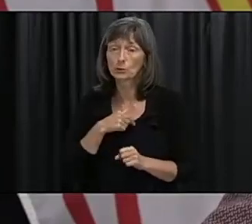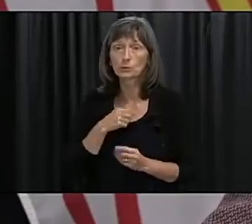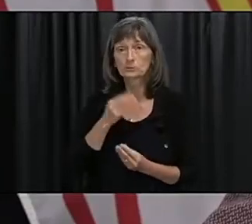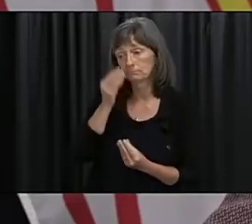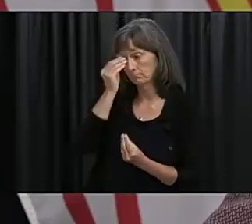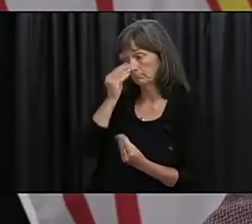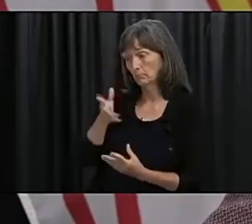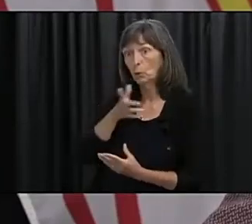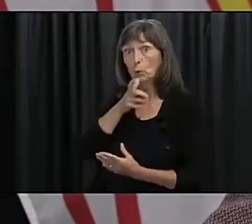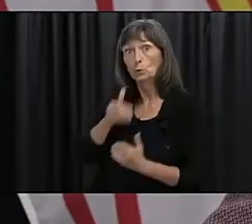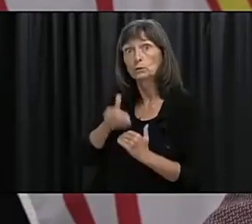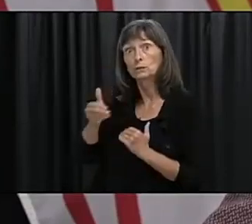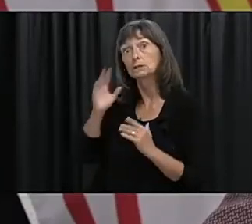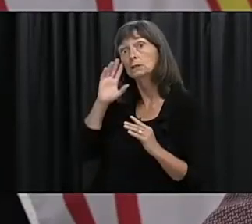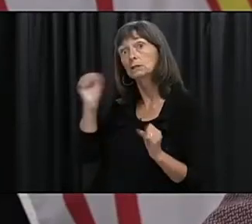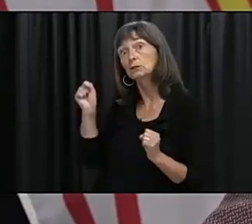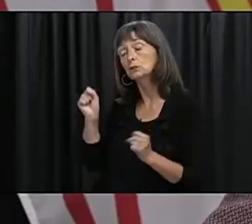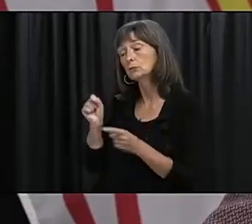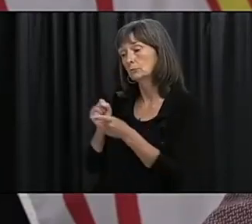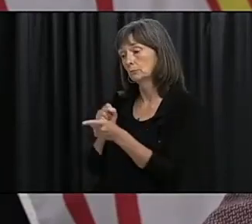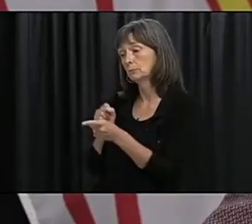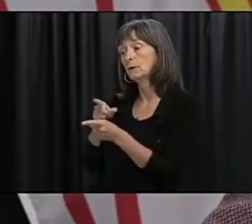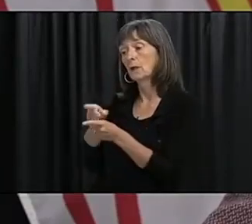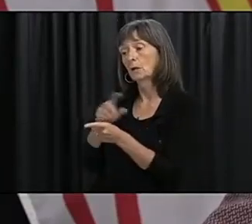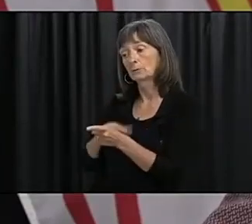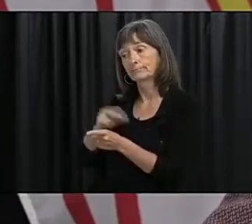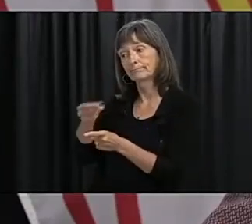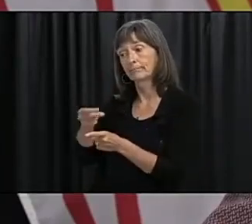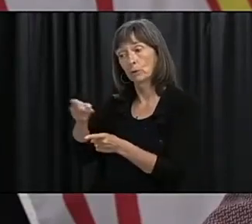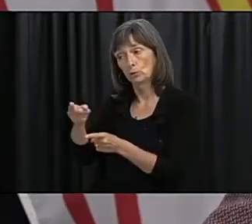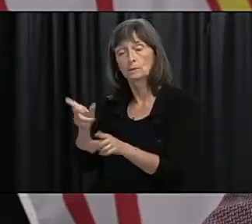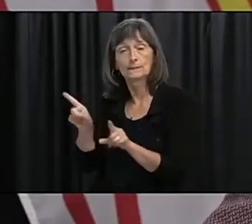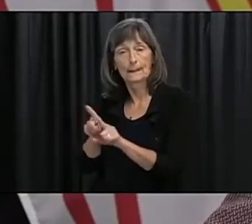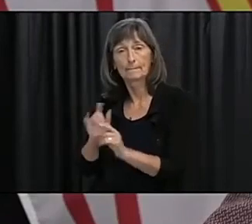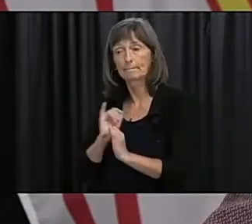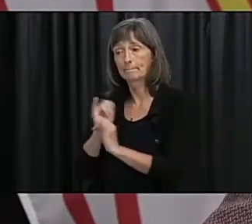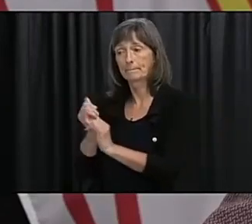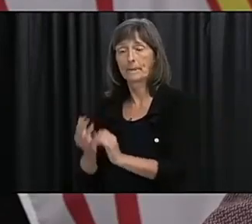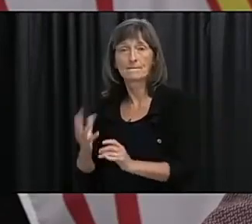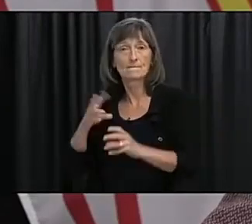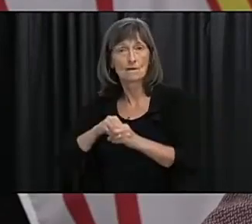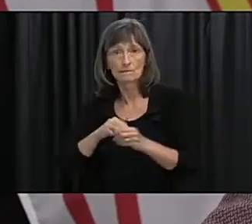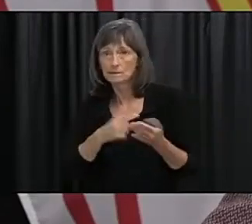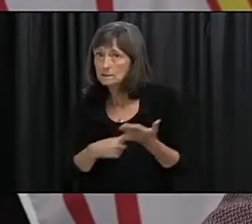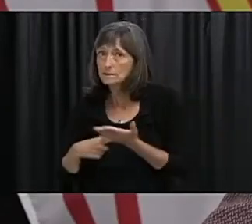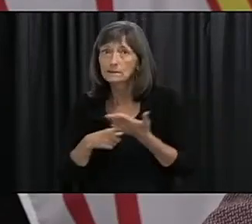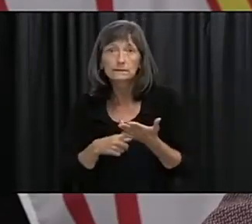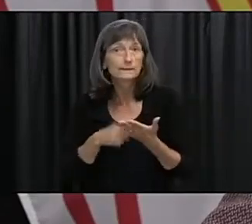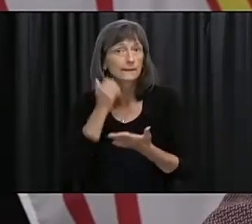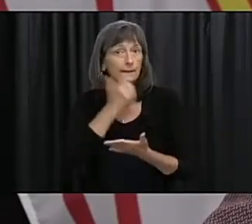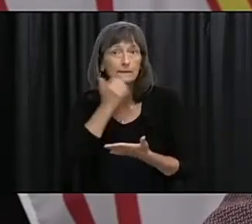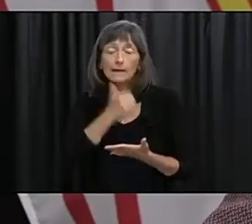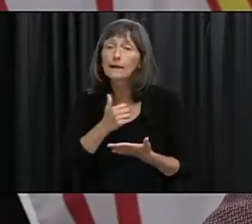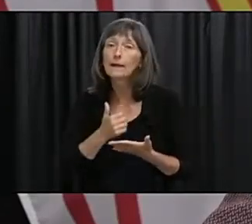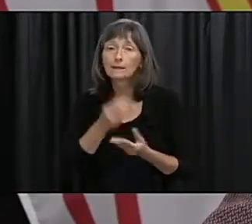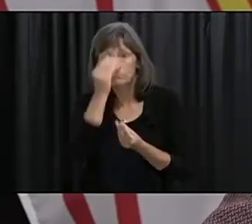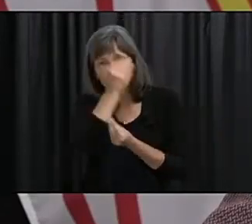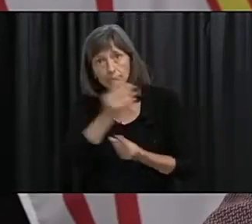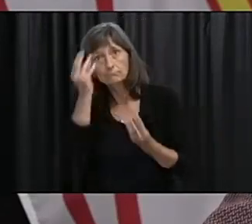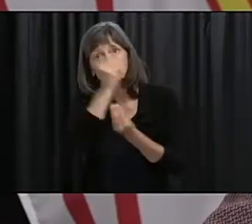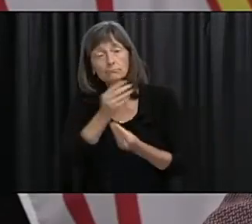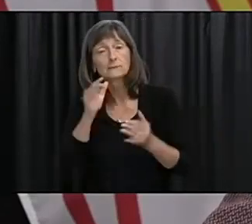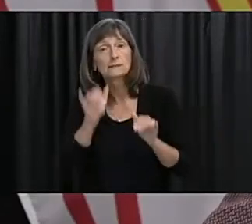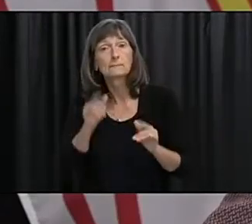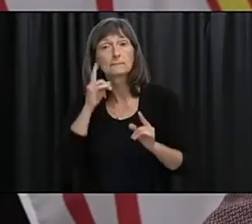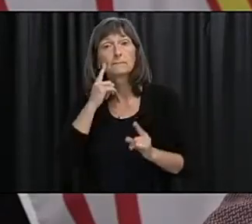to whoever the next leader is that they continue to stay just as involved as I've been and if there's anything that I can do to support